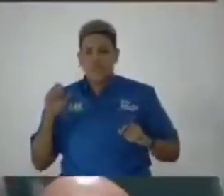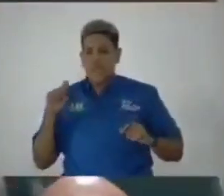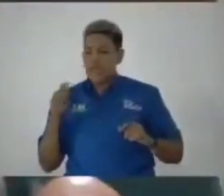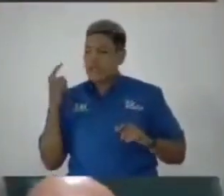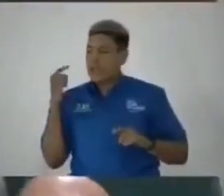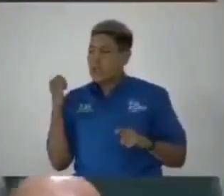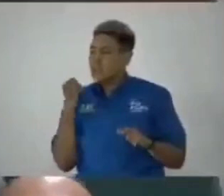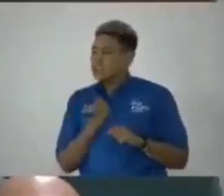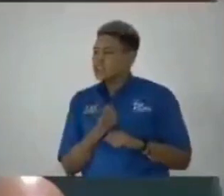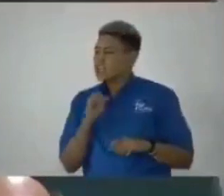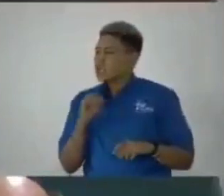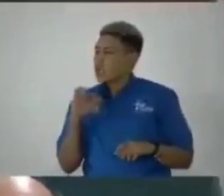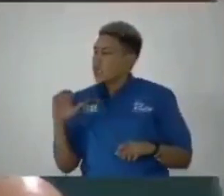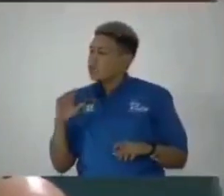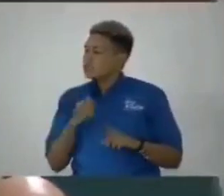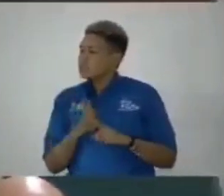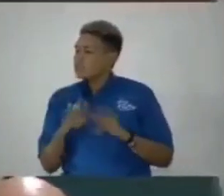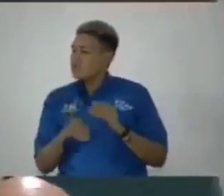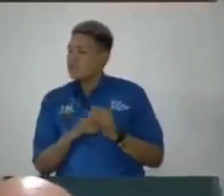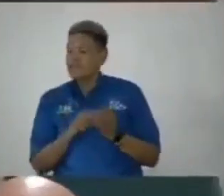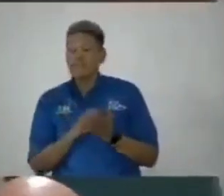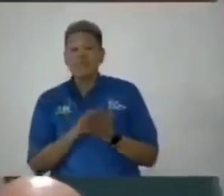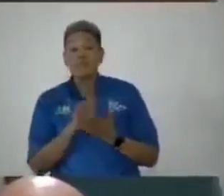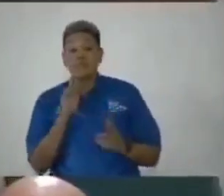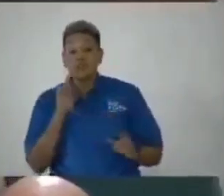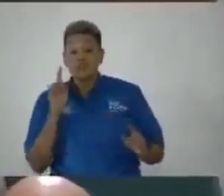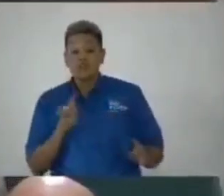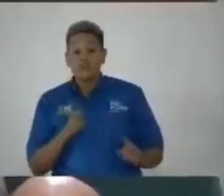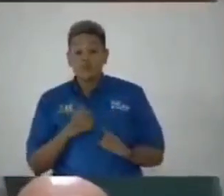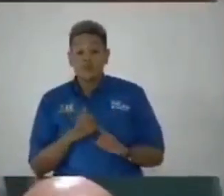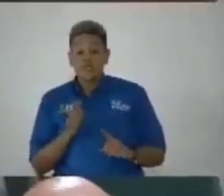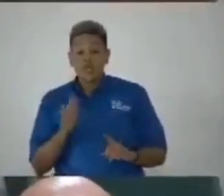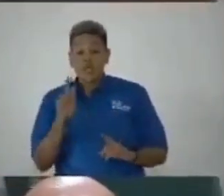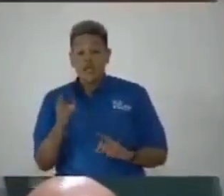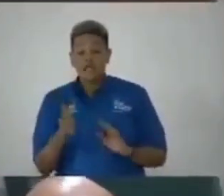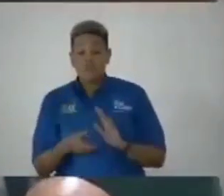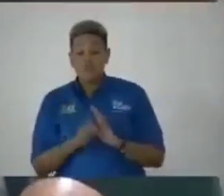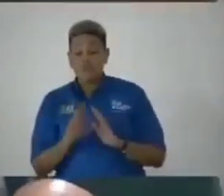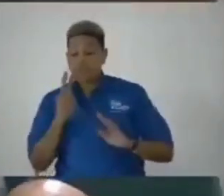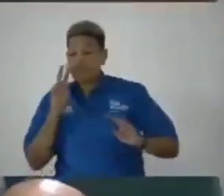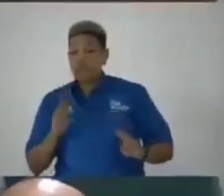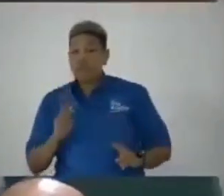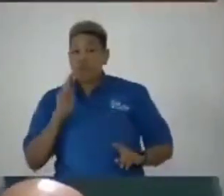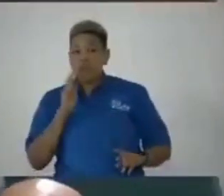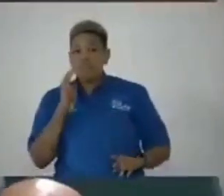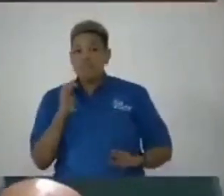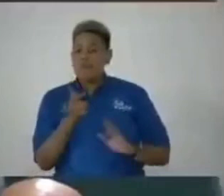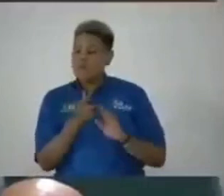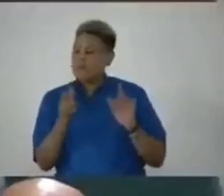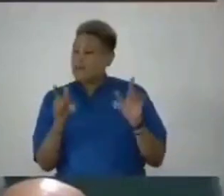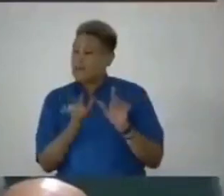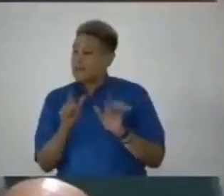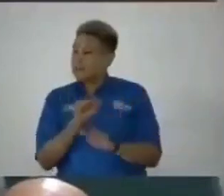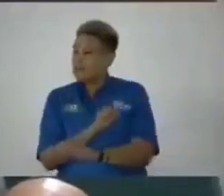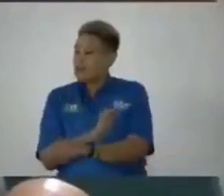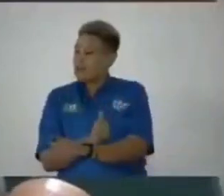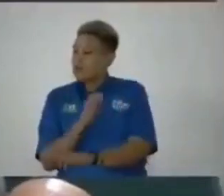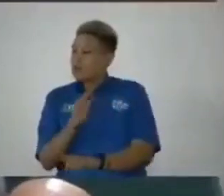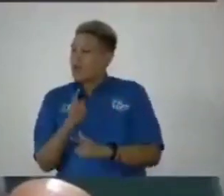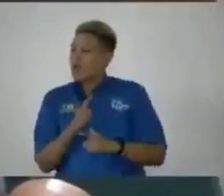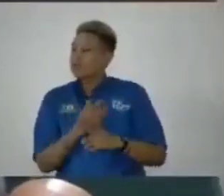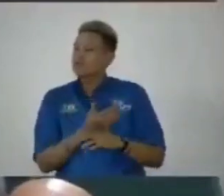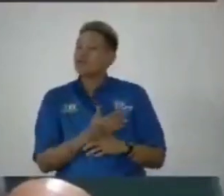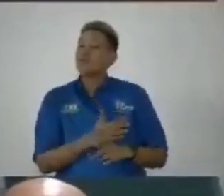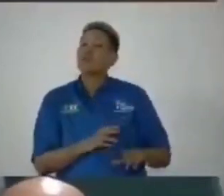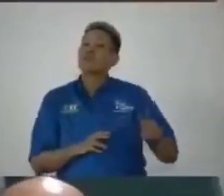the integrity commission tabled a report after a review of the firearm licensing authority between